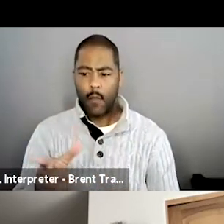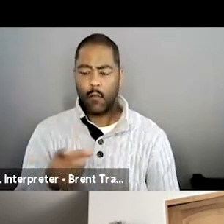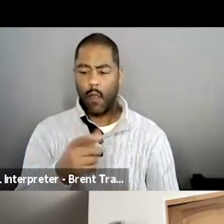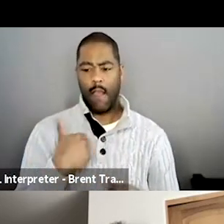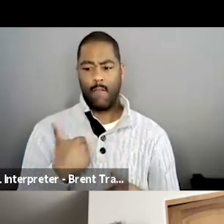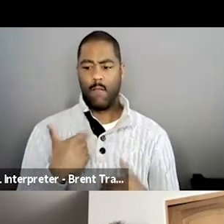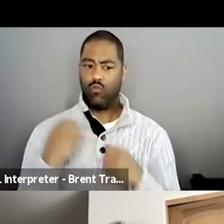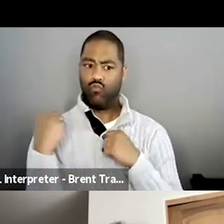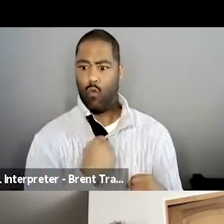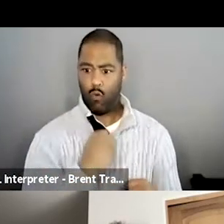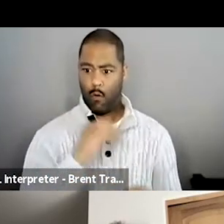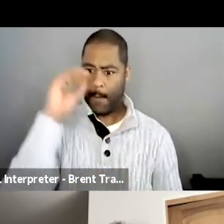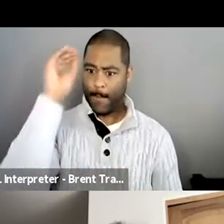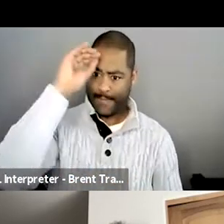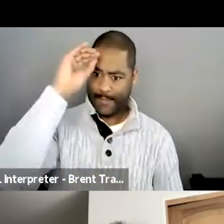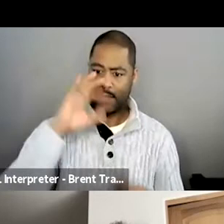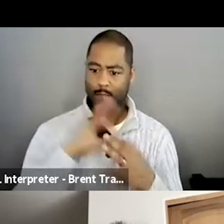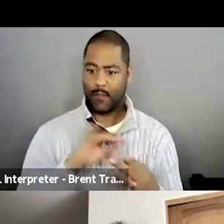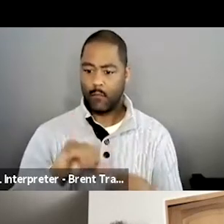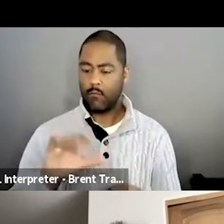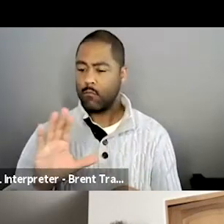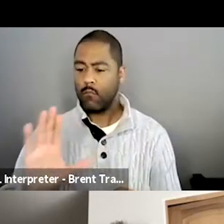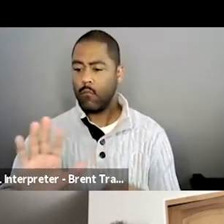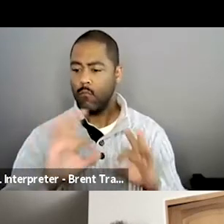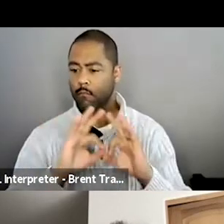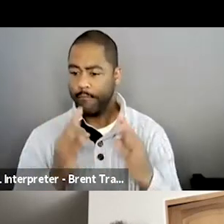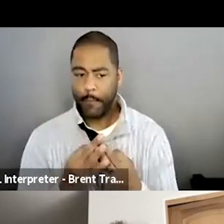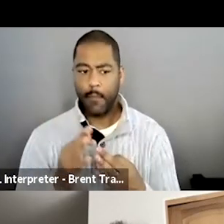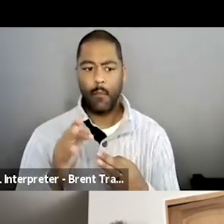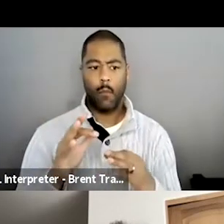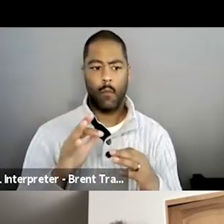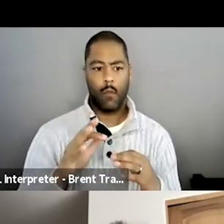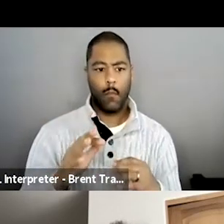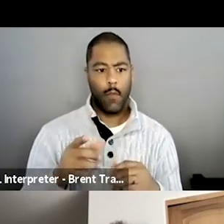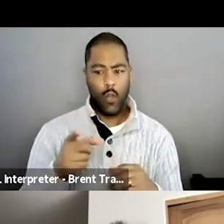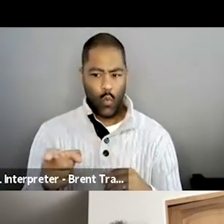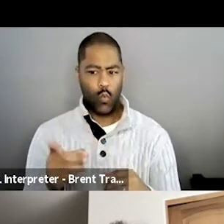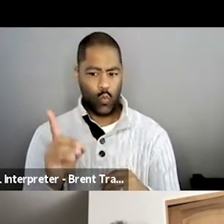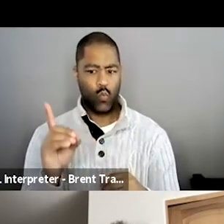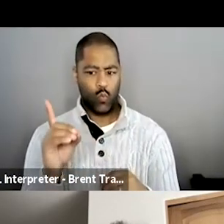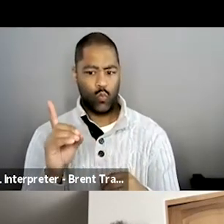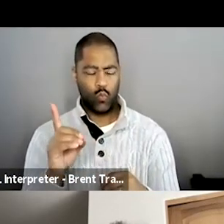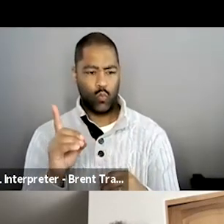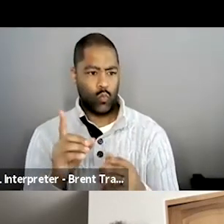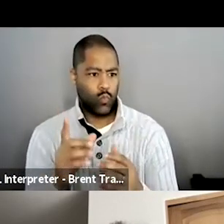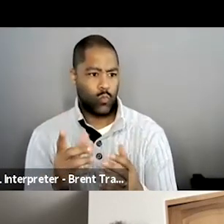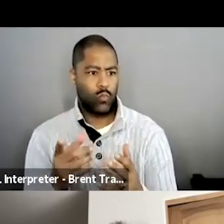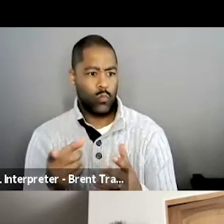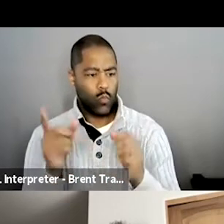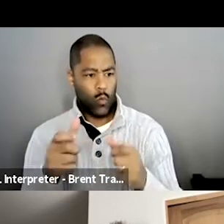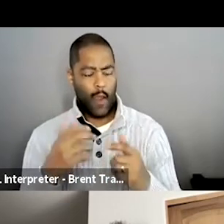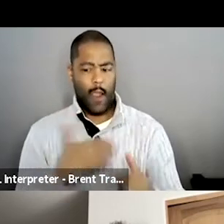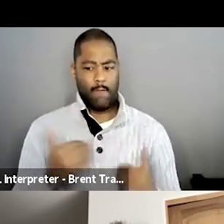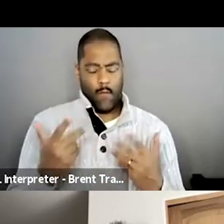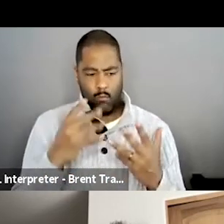in your house. And, um, you know, you chose to keep that, you know, include that in the film, but, um, can you speak a little bit to just the supports that you had